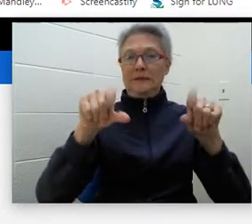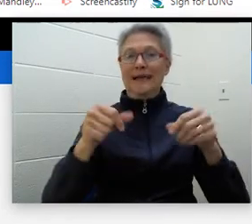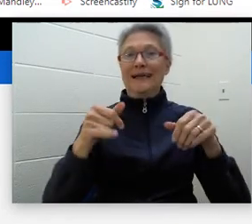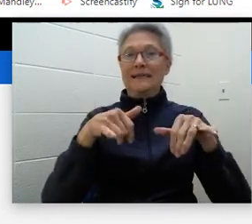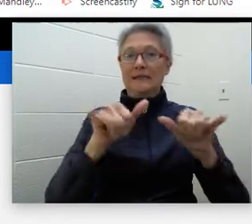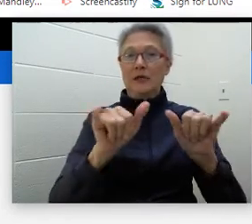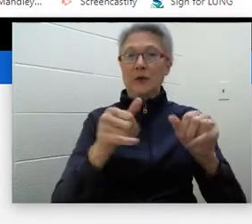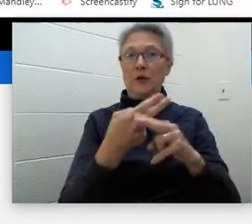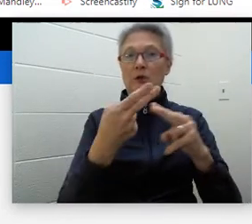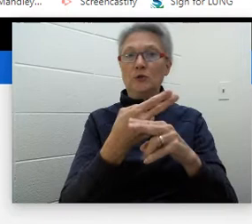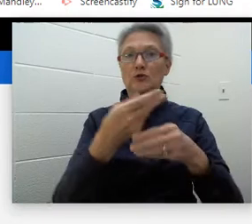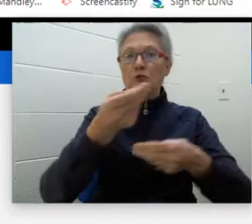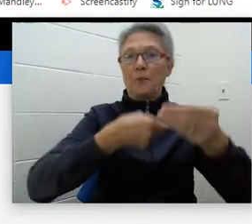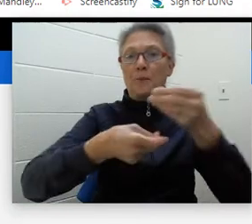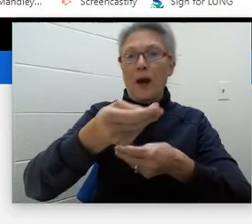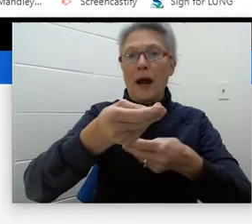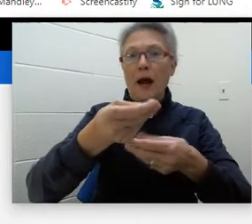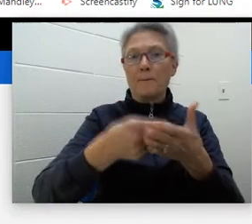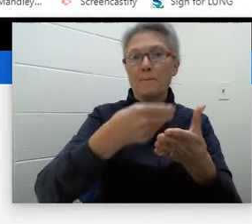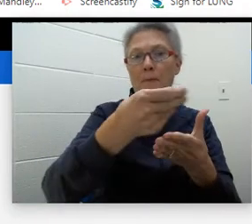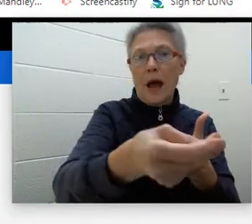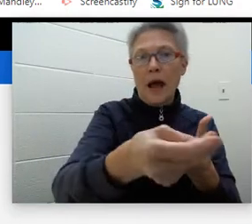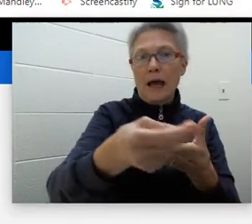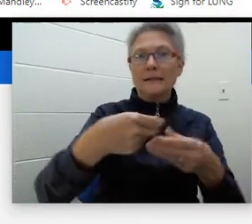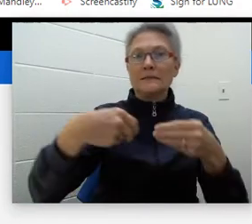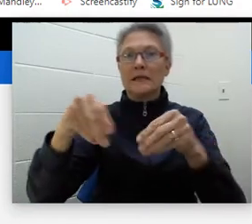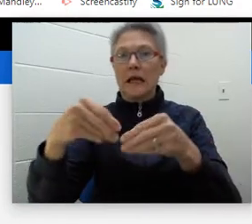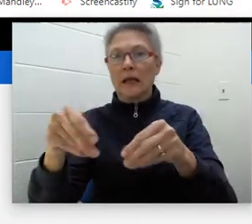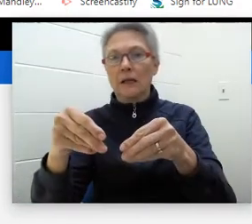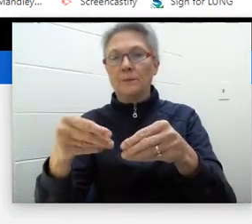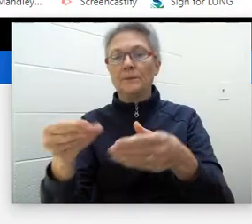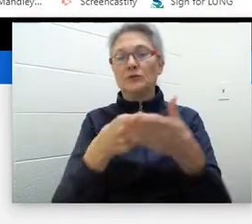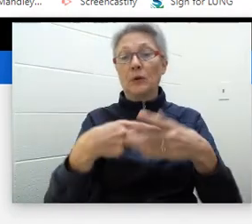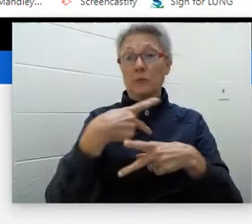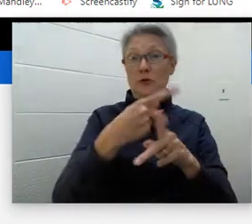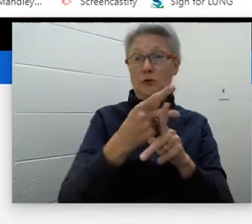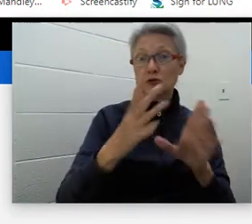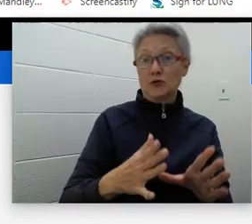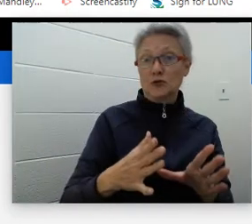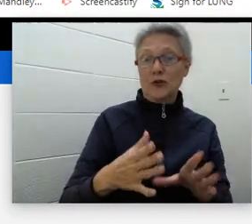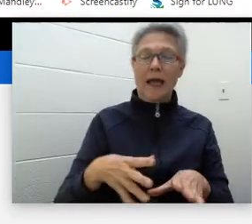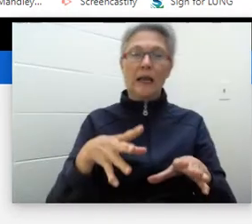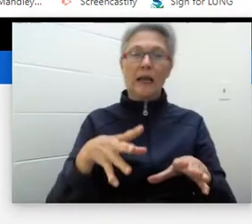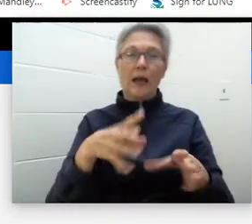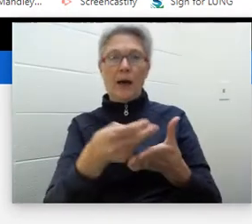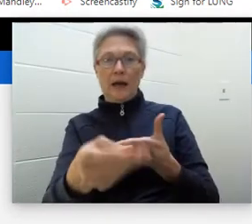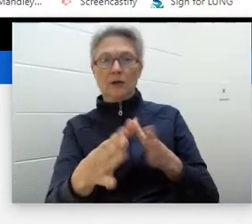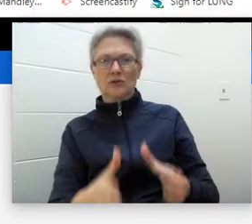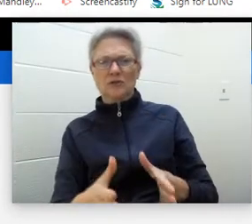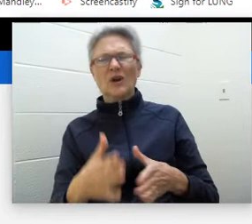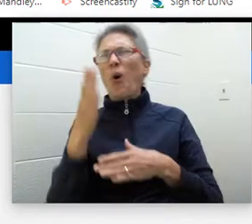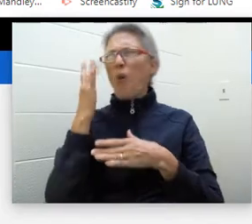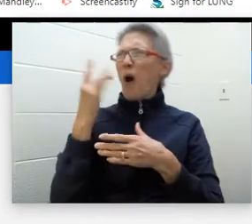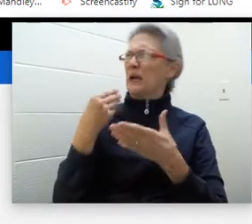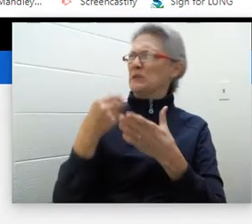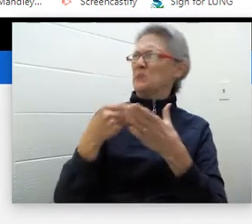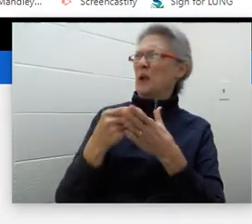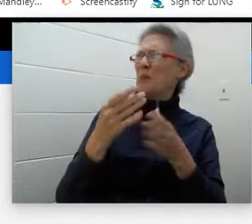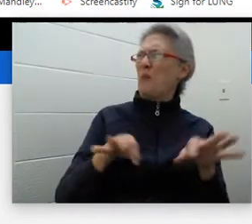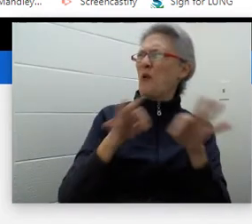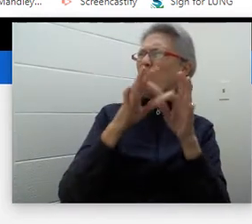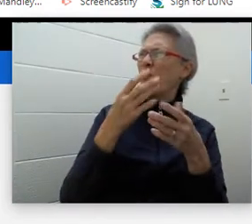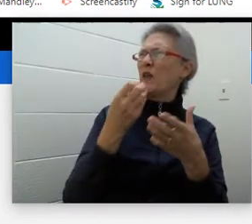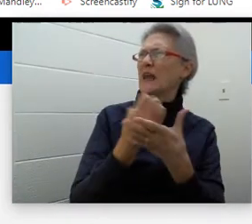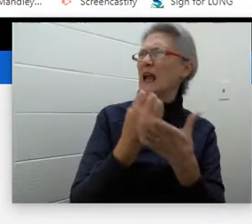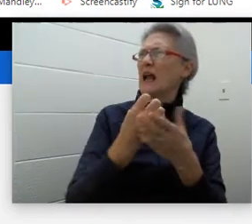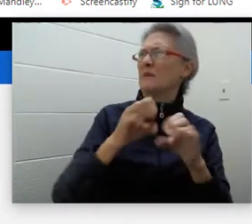currency used to trade between producers and consumers. So, why is money important for our economy? Well,